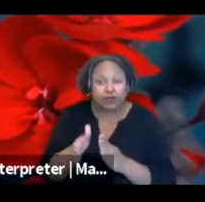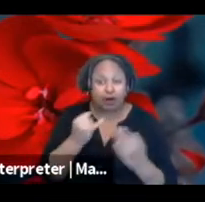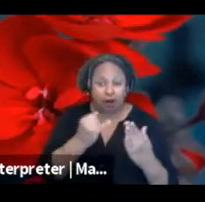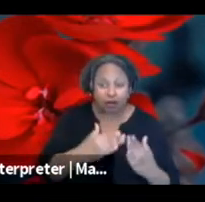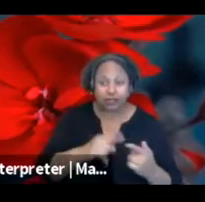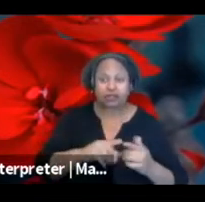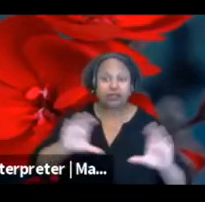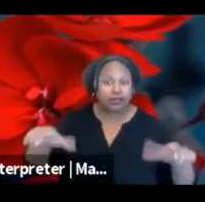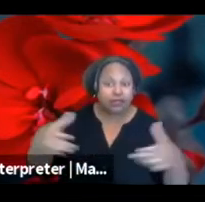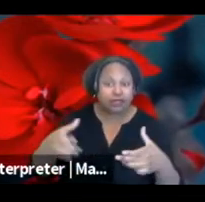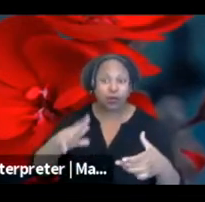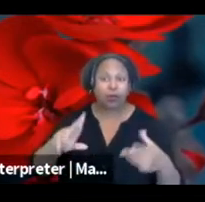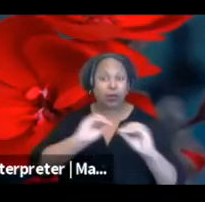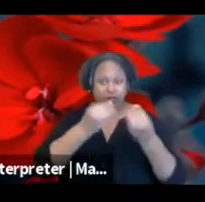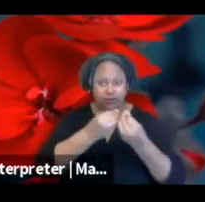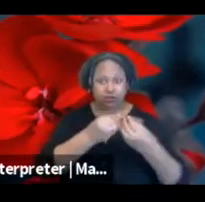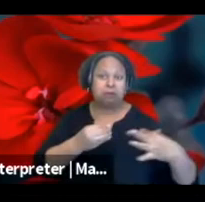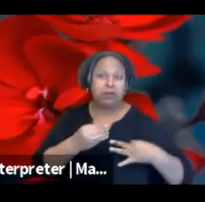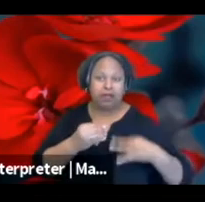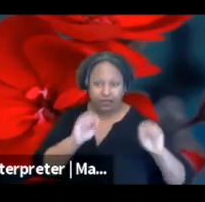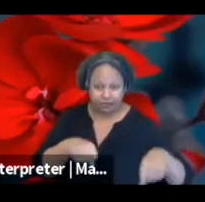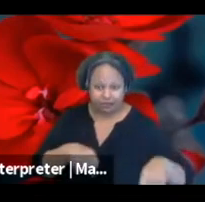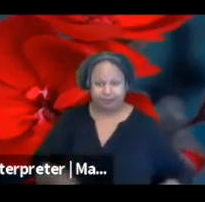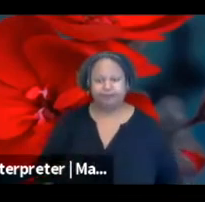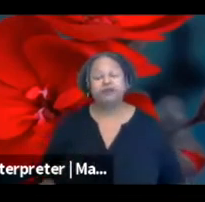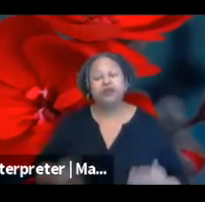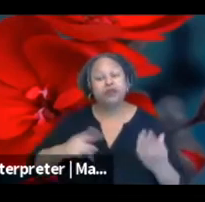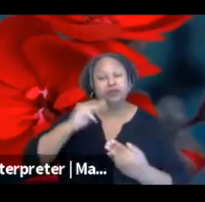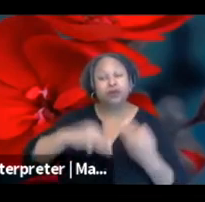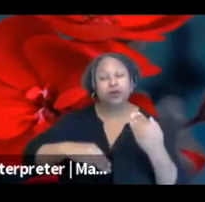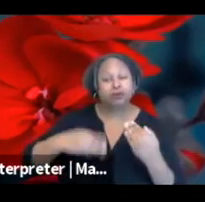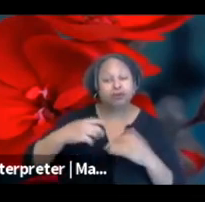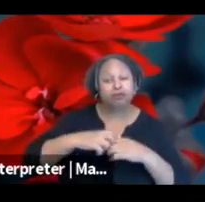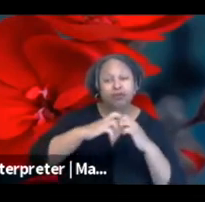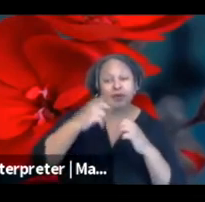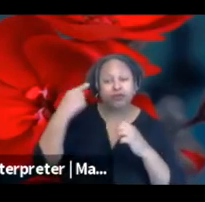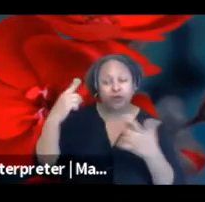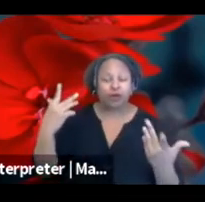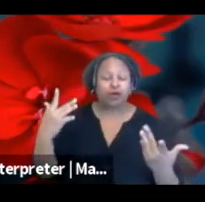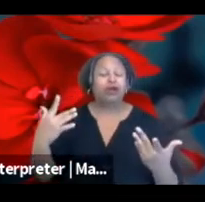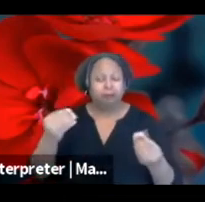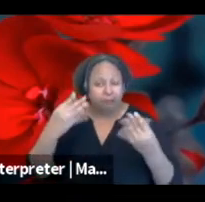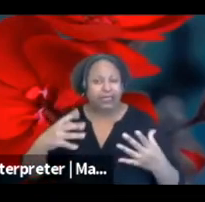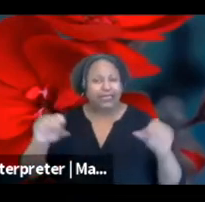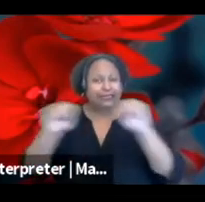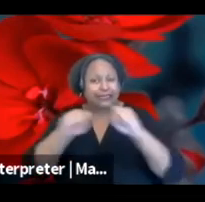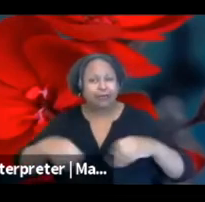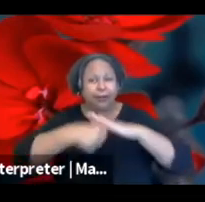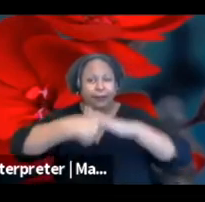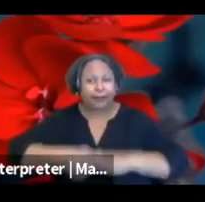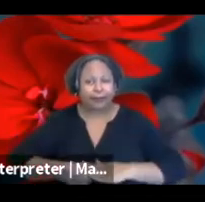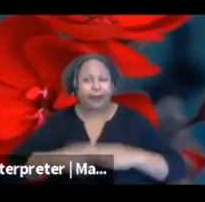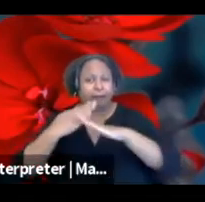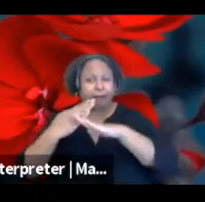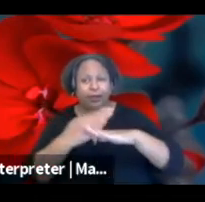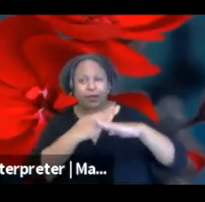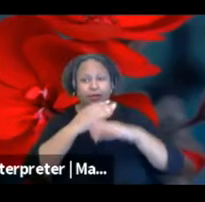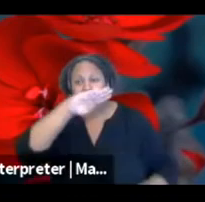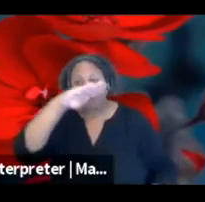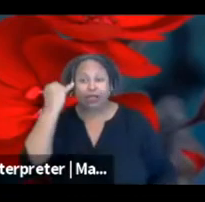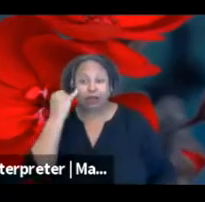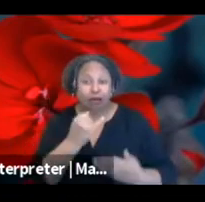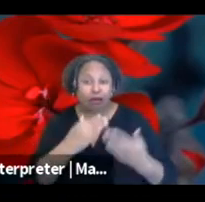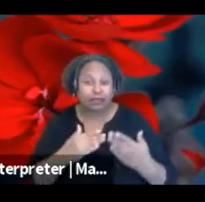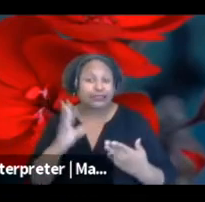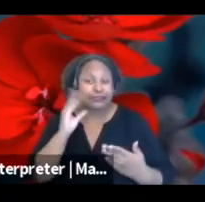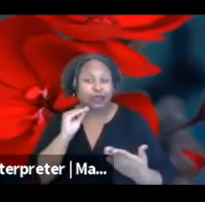organizations. And this program is really in response to the systemic barriers that Black artists may be facing